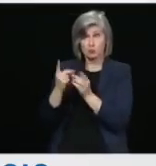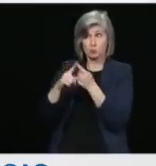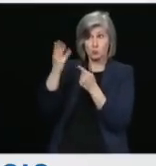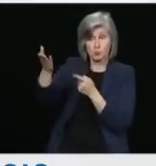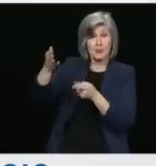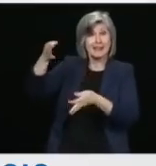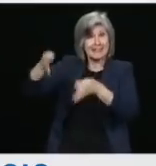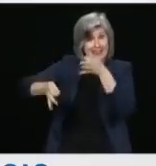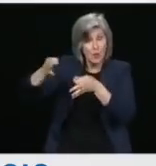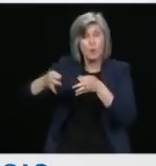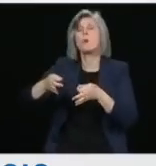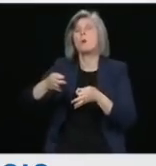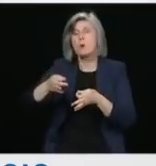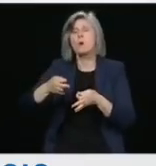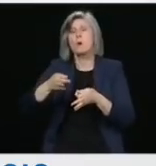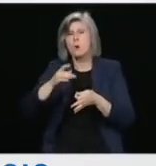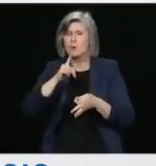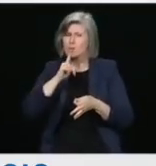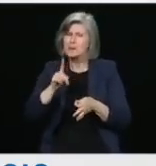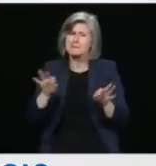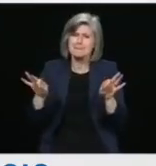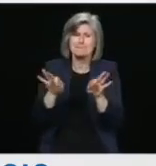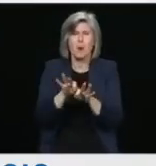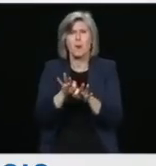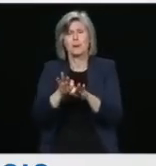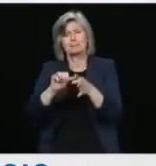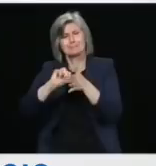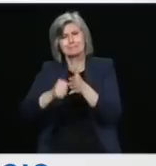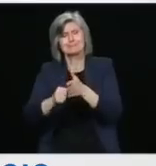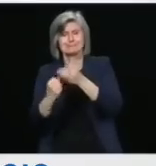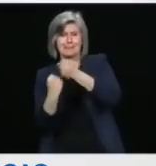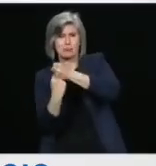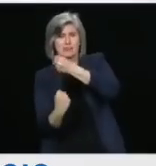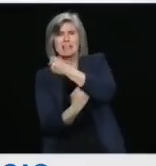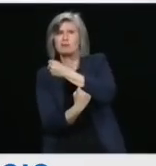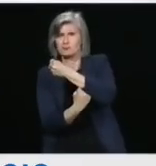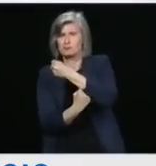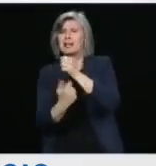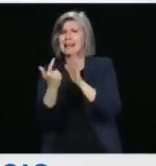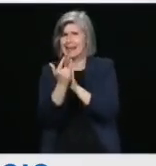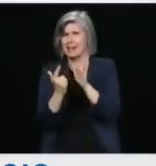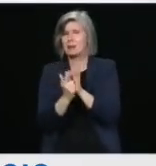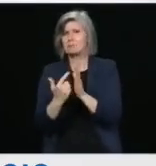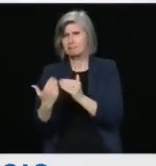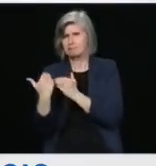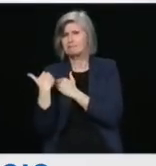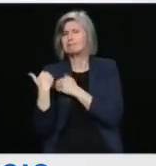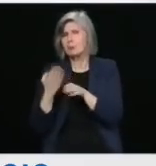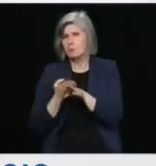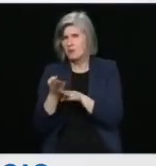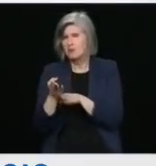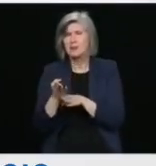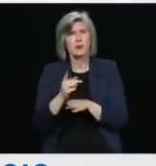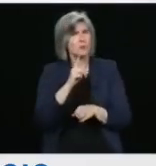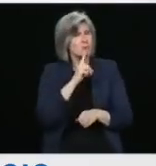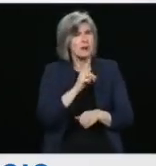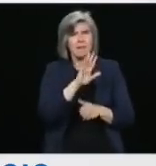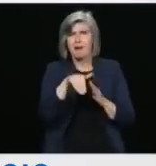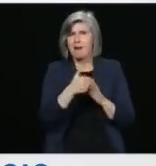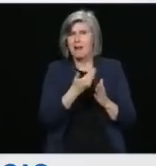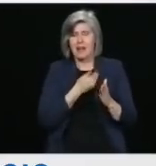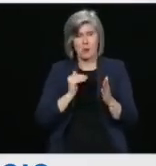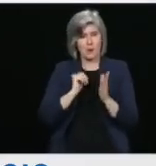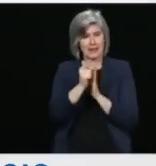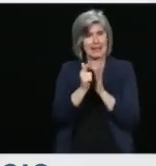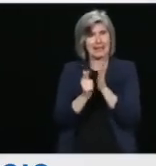legal profession. These foundations are at the core of the legal advice we provide to government departments and agencies.